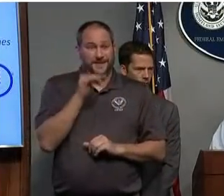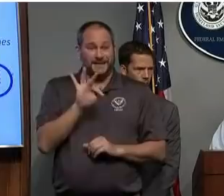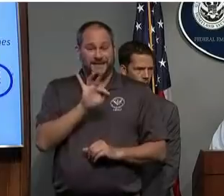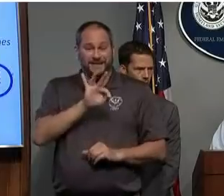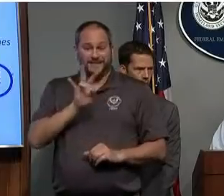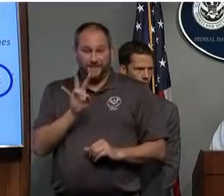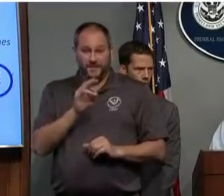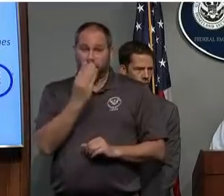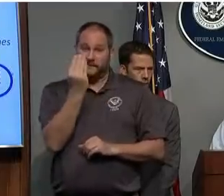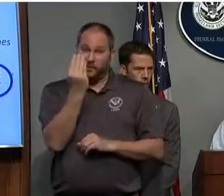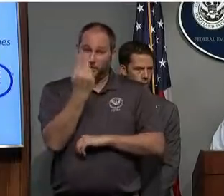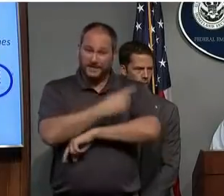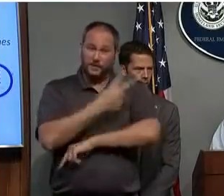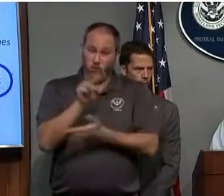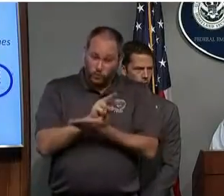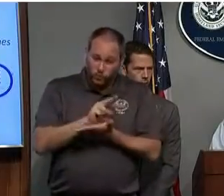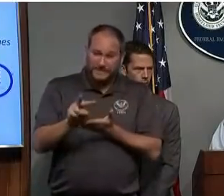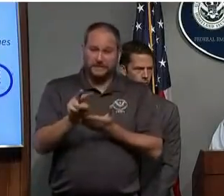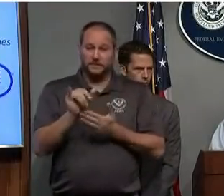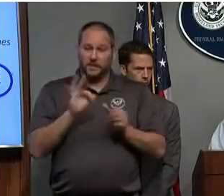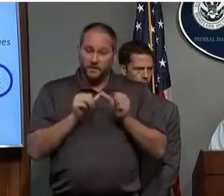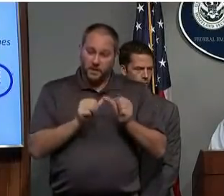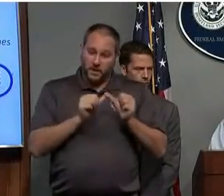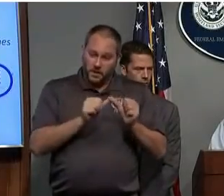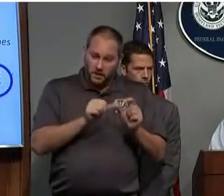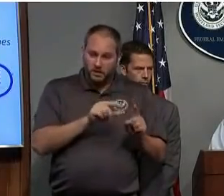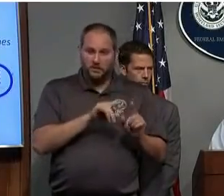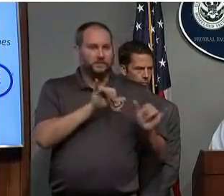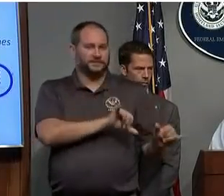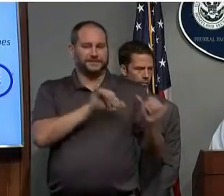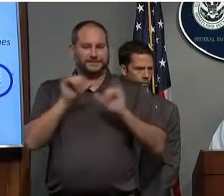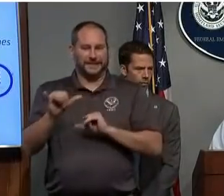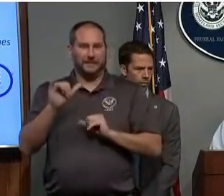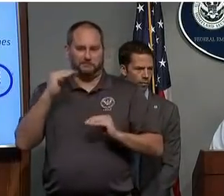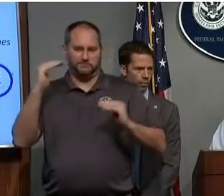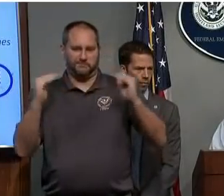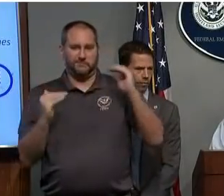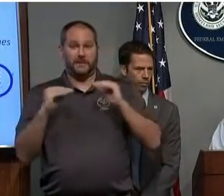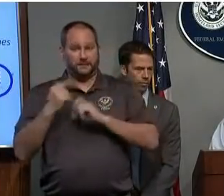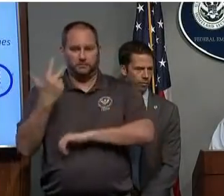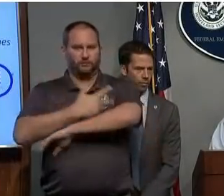and we're looking at the same amount of rainfall in three days.